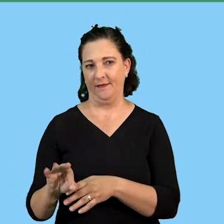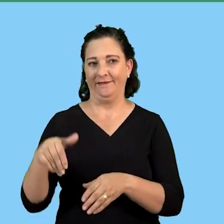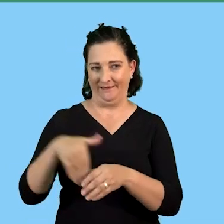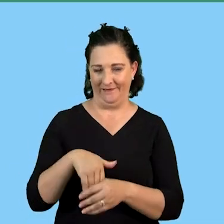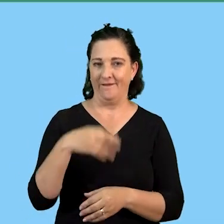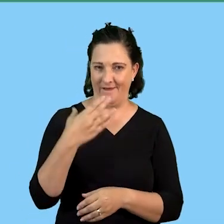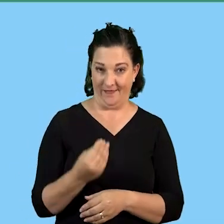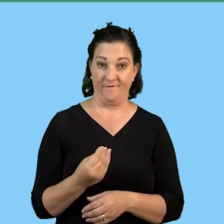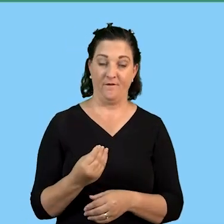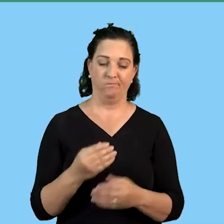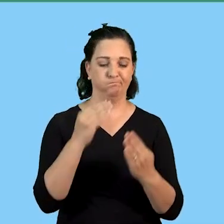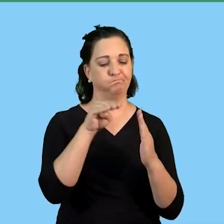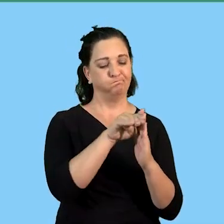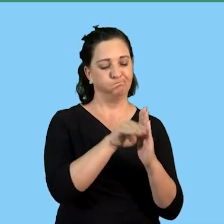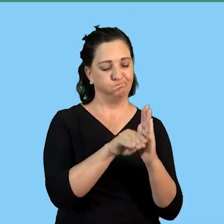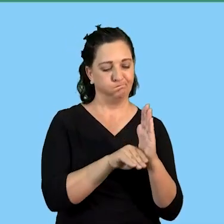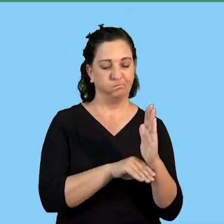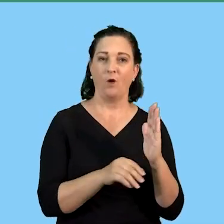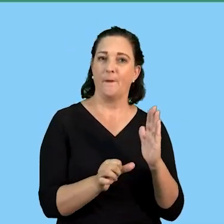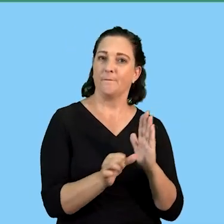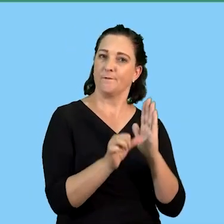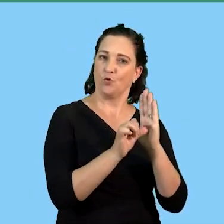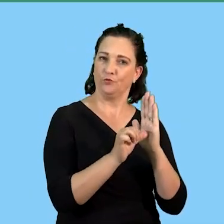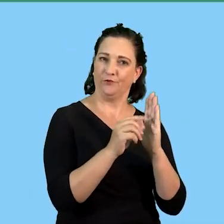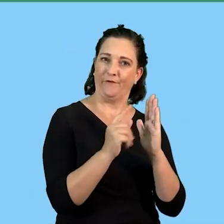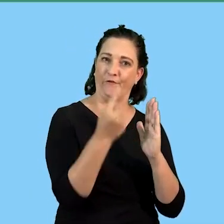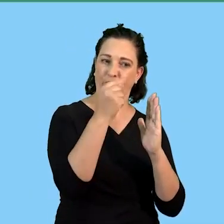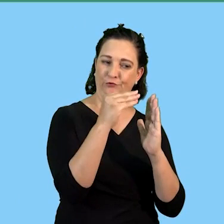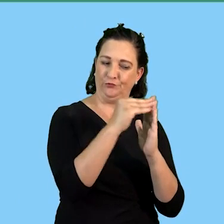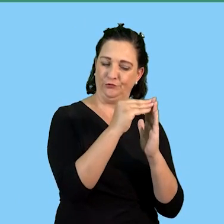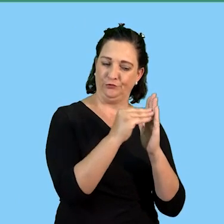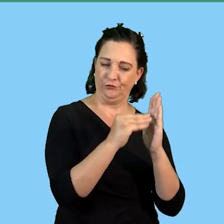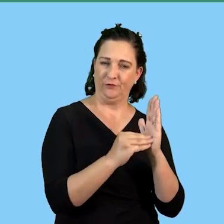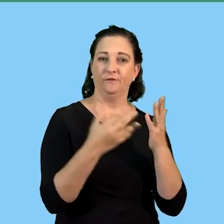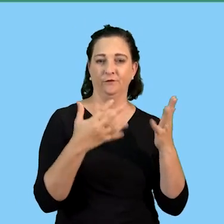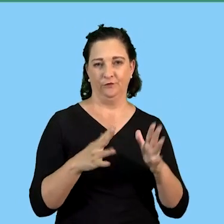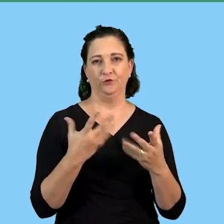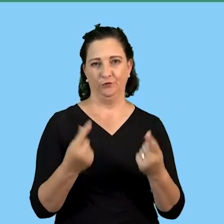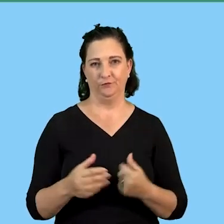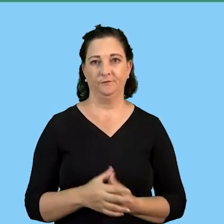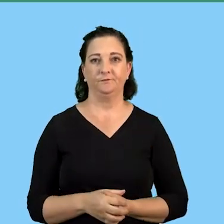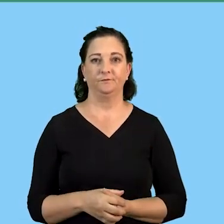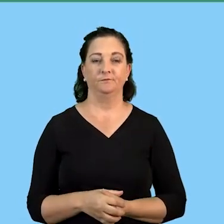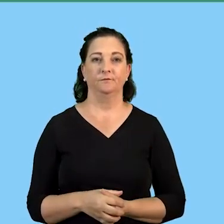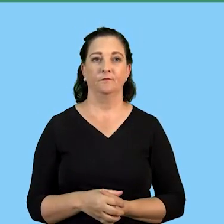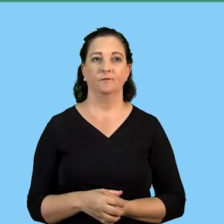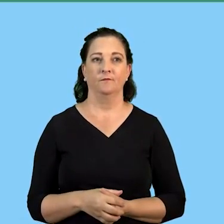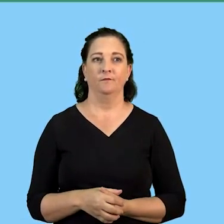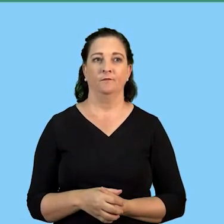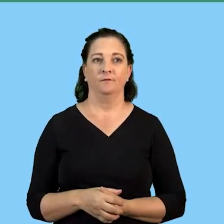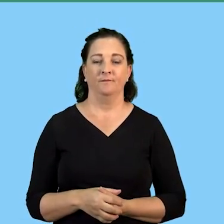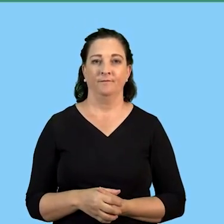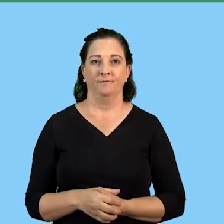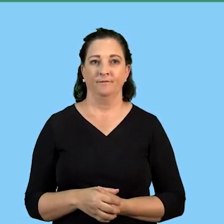prioritized activities that needed to be done first so let us move